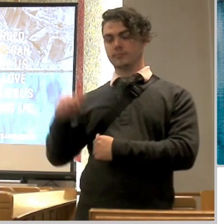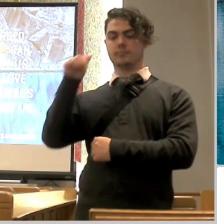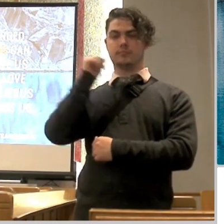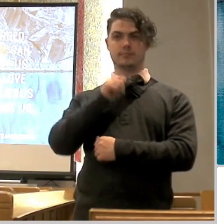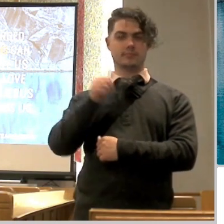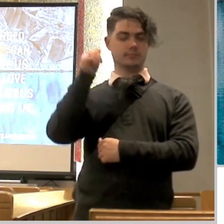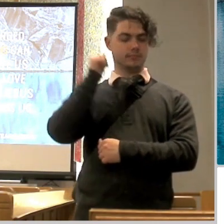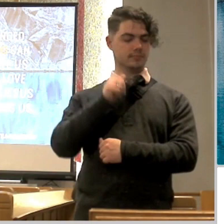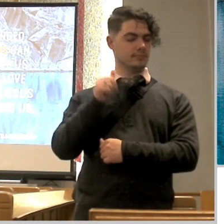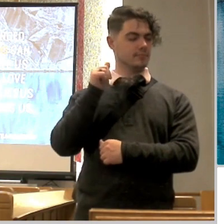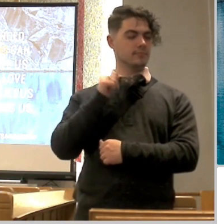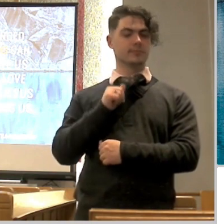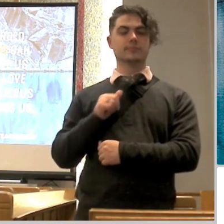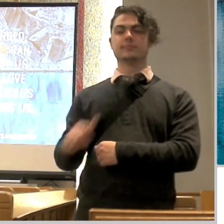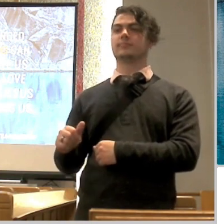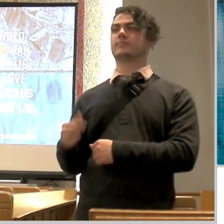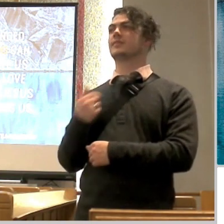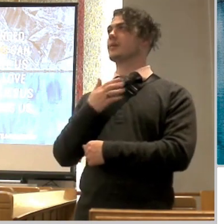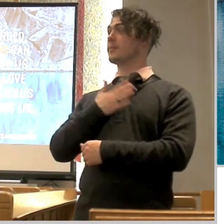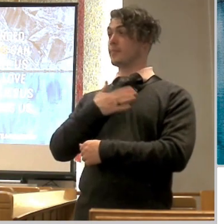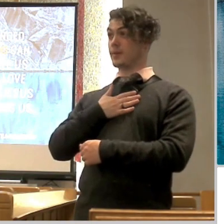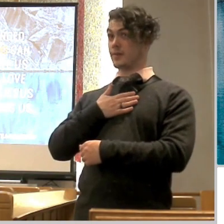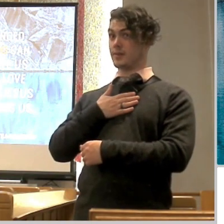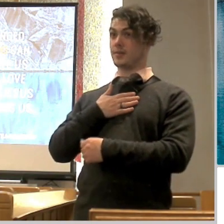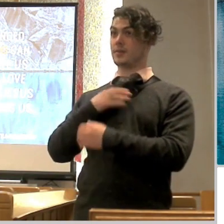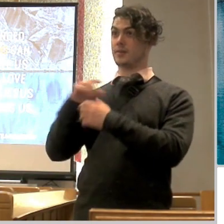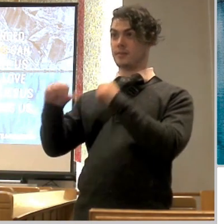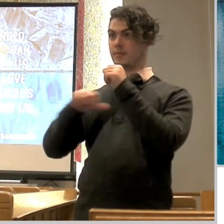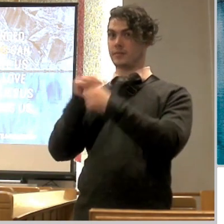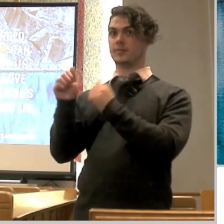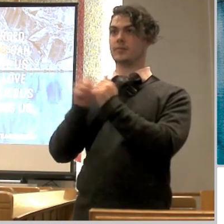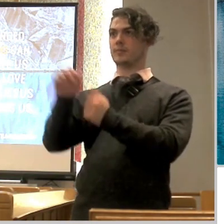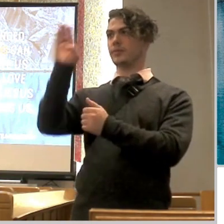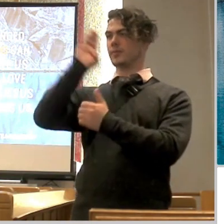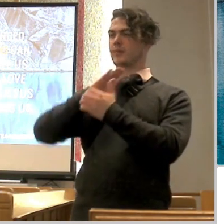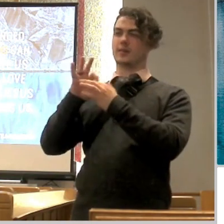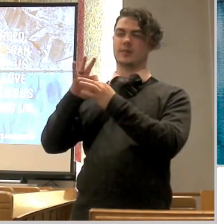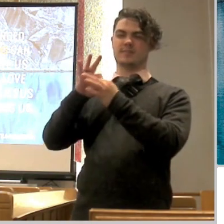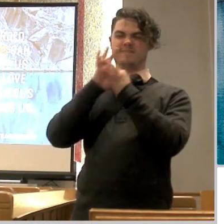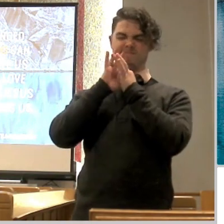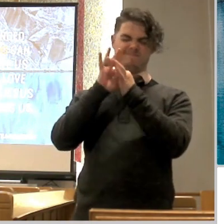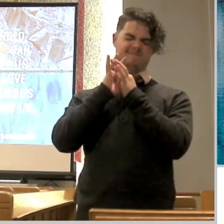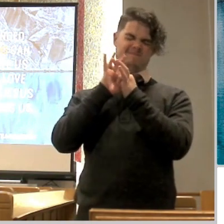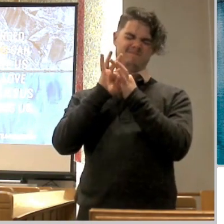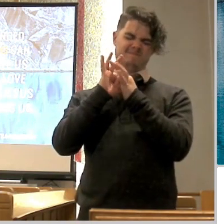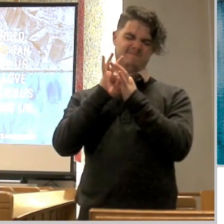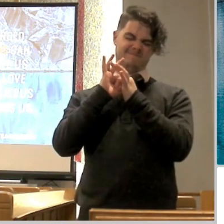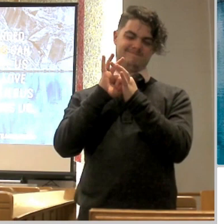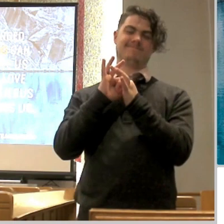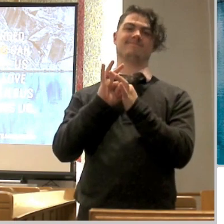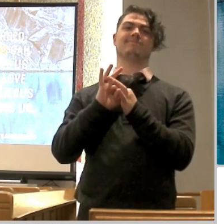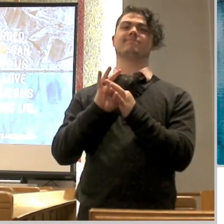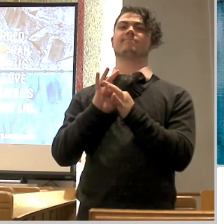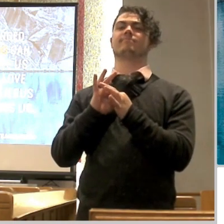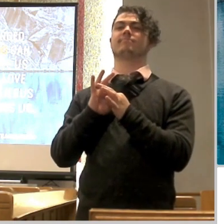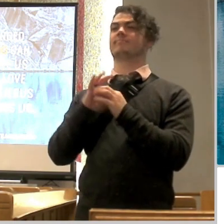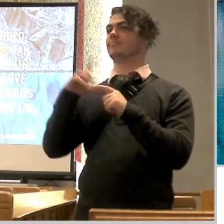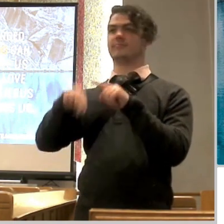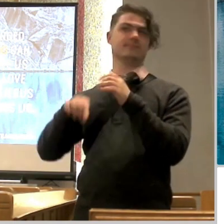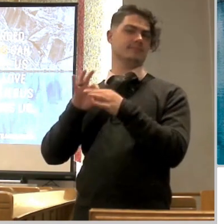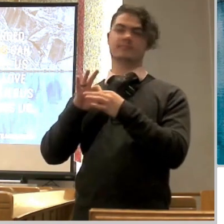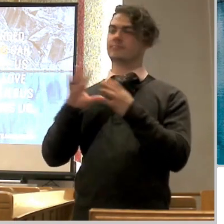there is nothing nothing that can separate us from the love of god and that we can stand on